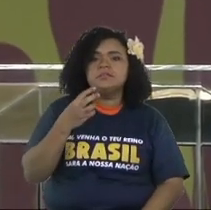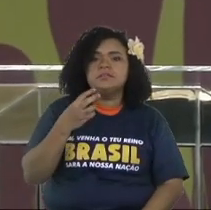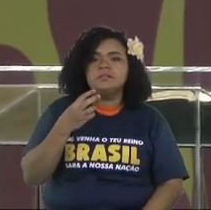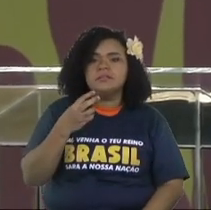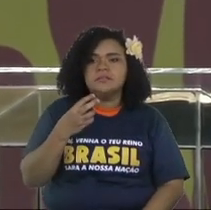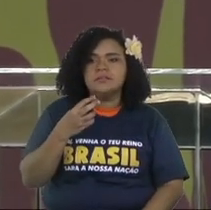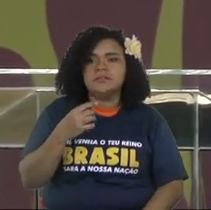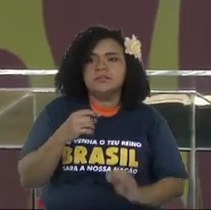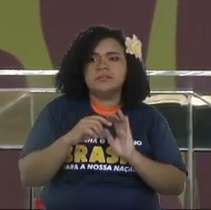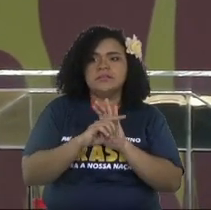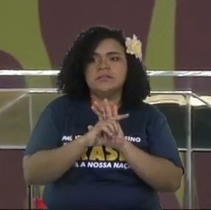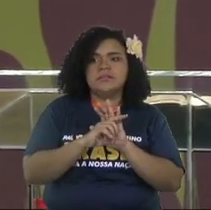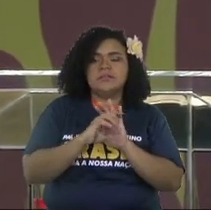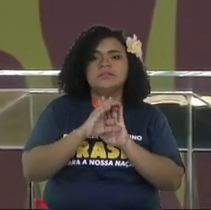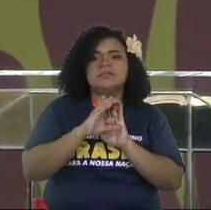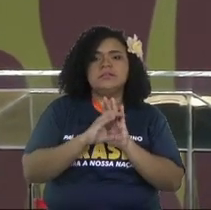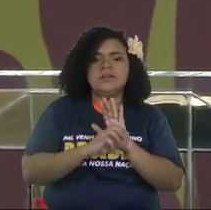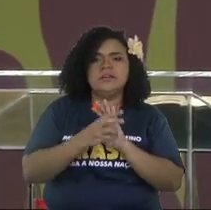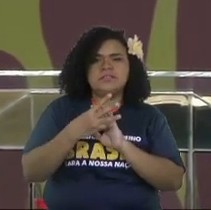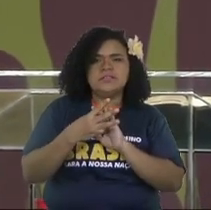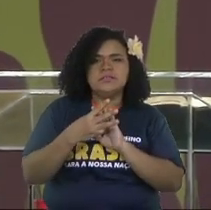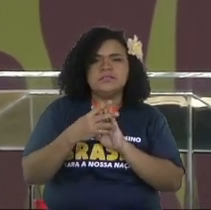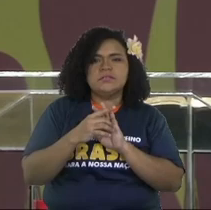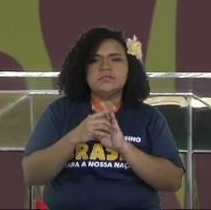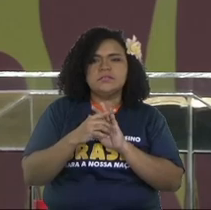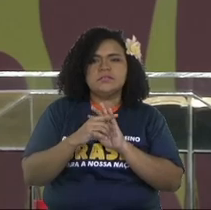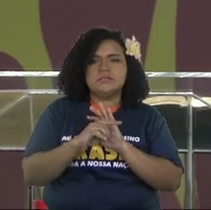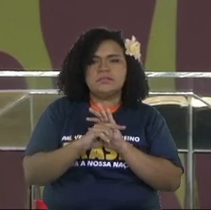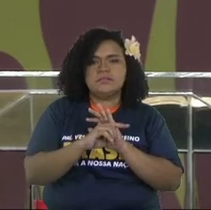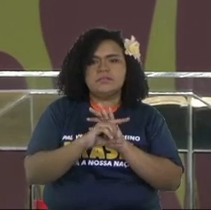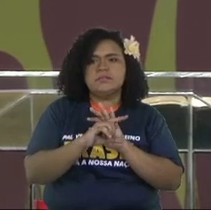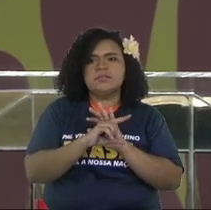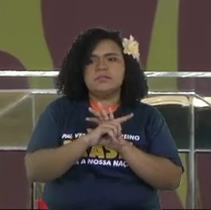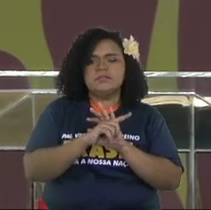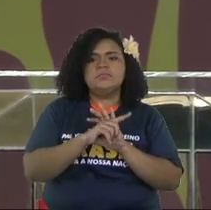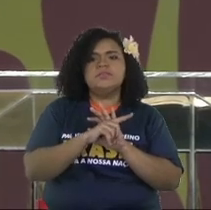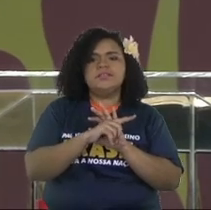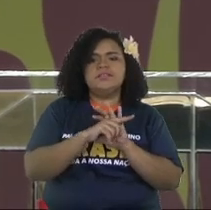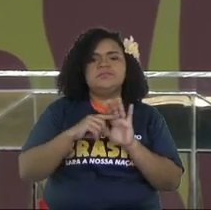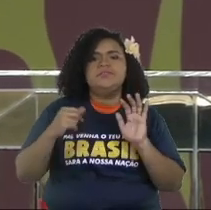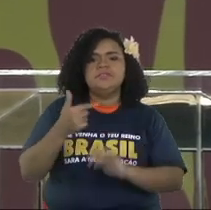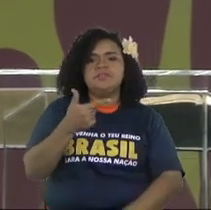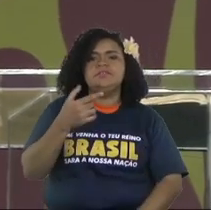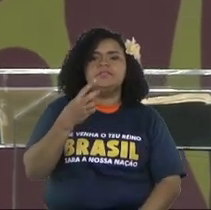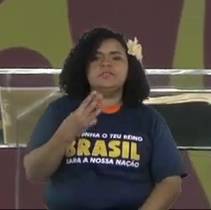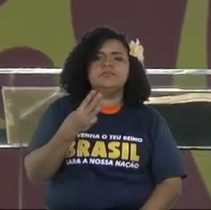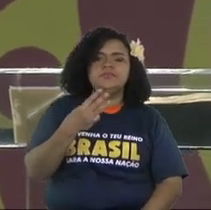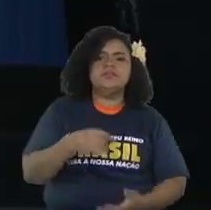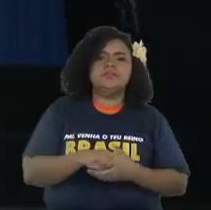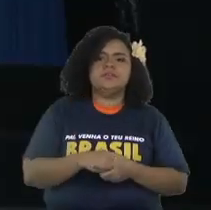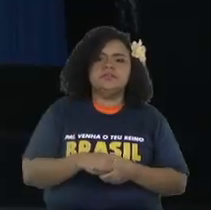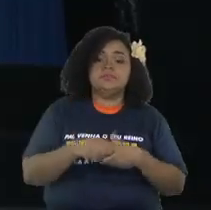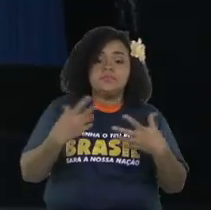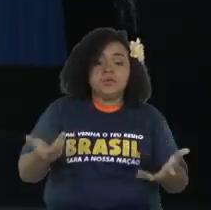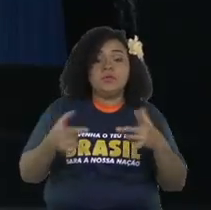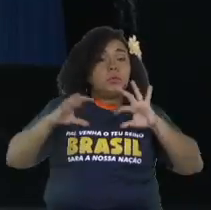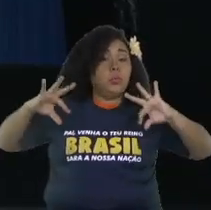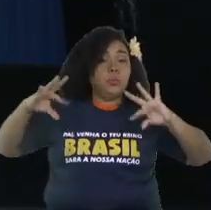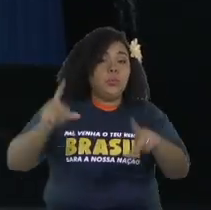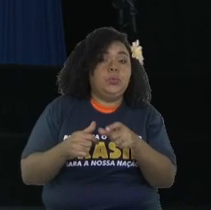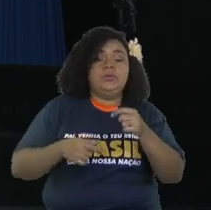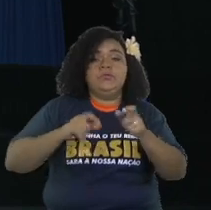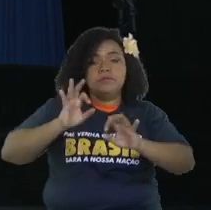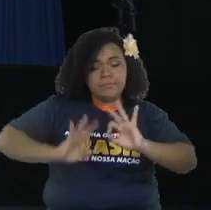He is the one, your boss, your boss. Everything you do, do as for the Lord.